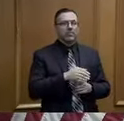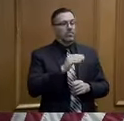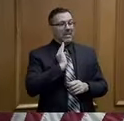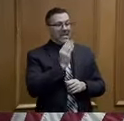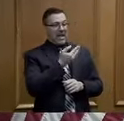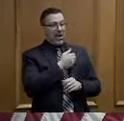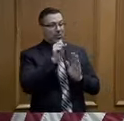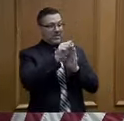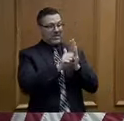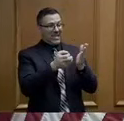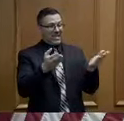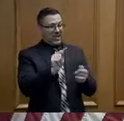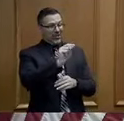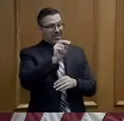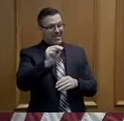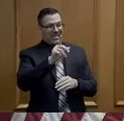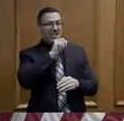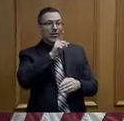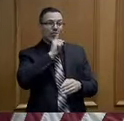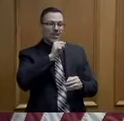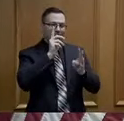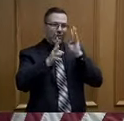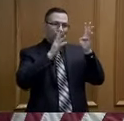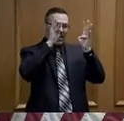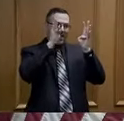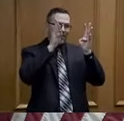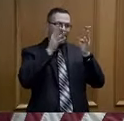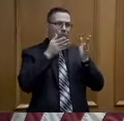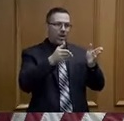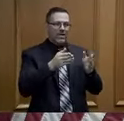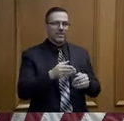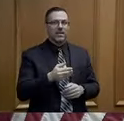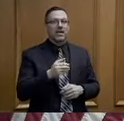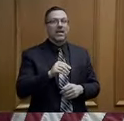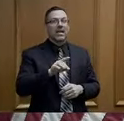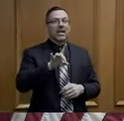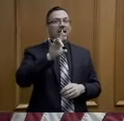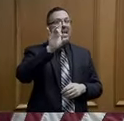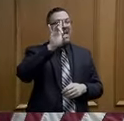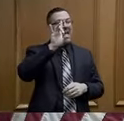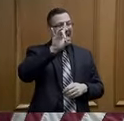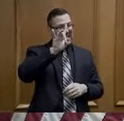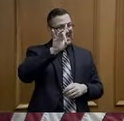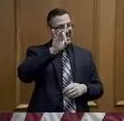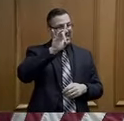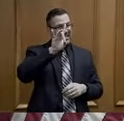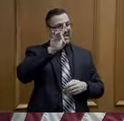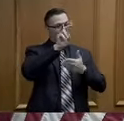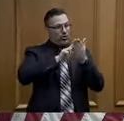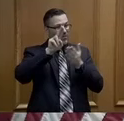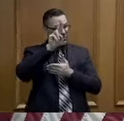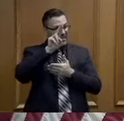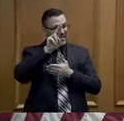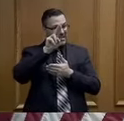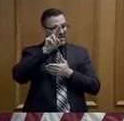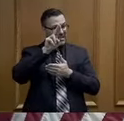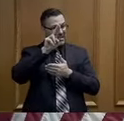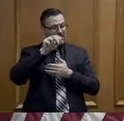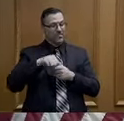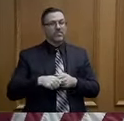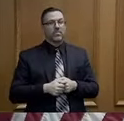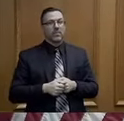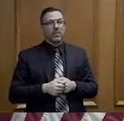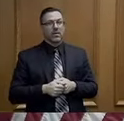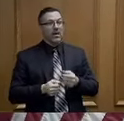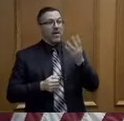effective creative approaches to this. So we have eight of our higher education institutions, four of four of which are